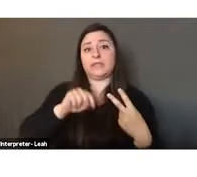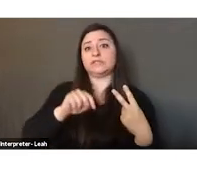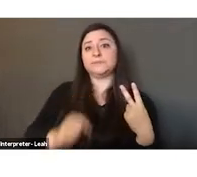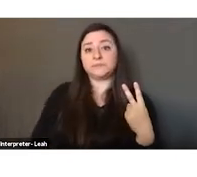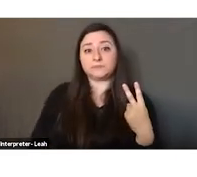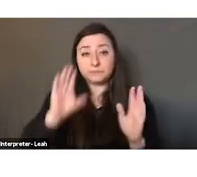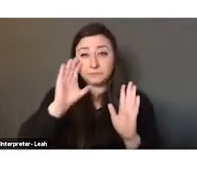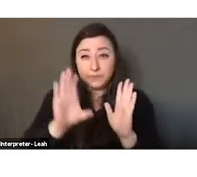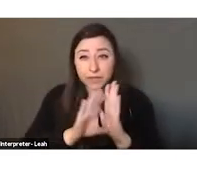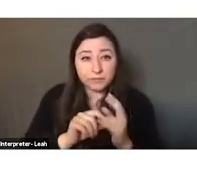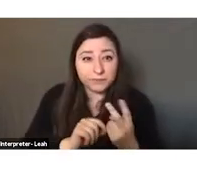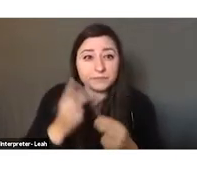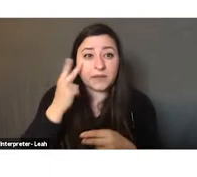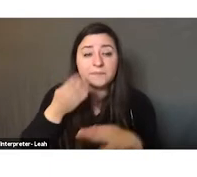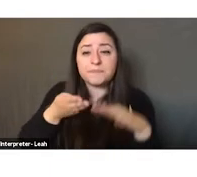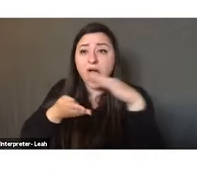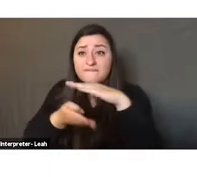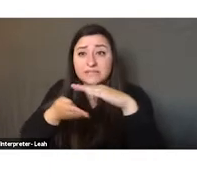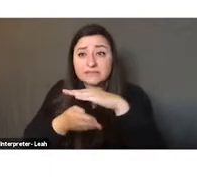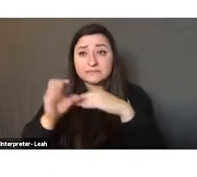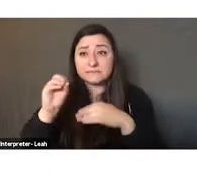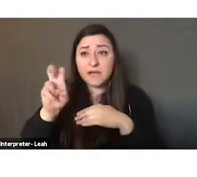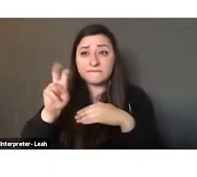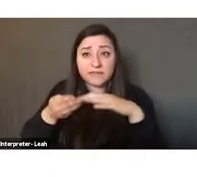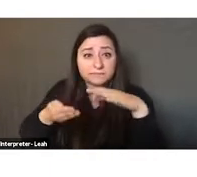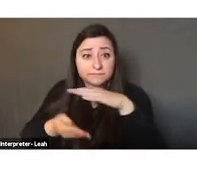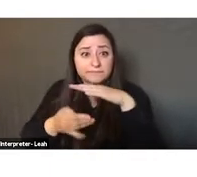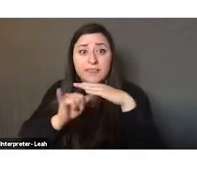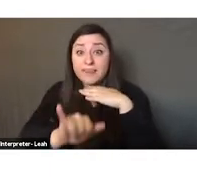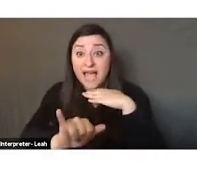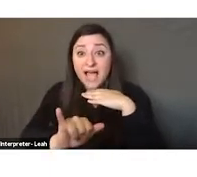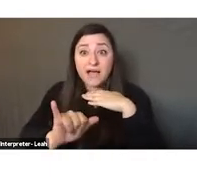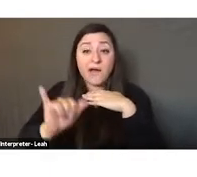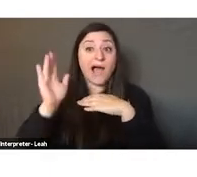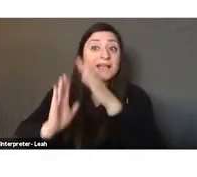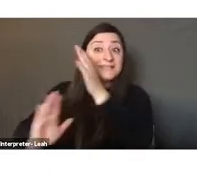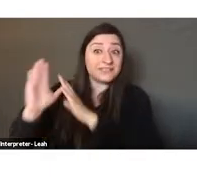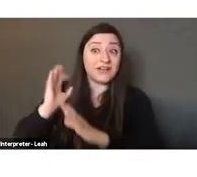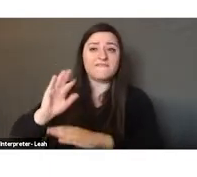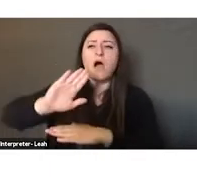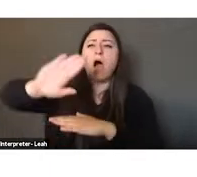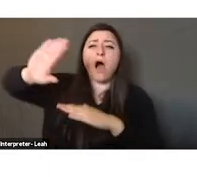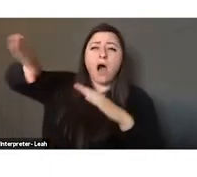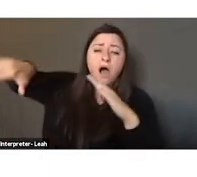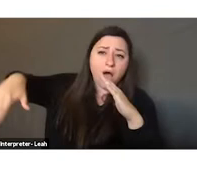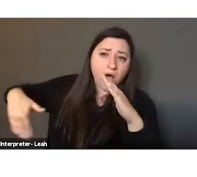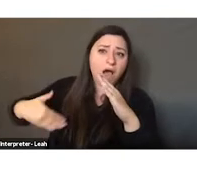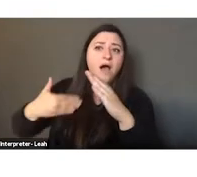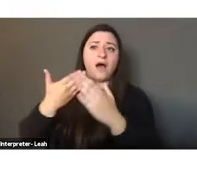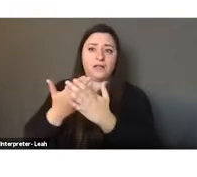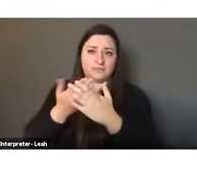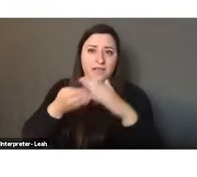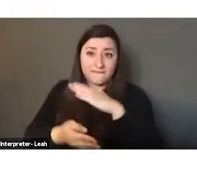See this little oven? This is the ancestor of all ovens in the world. And it